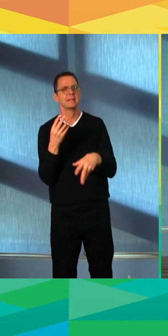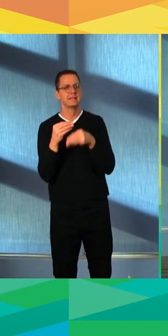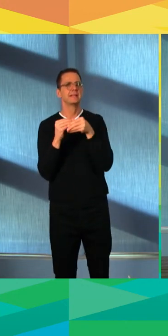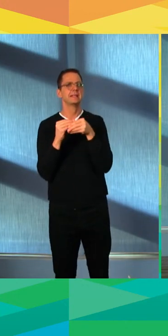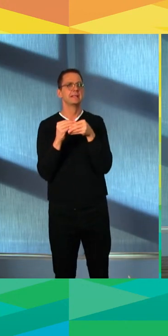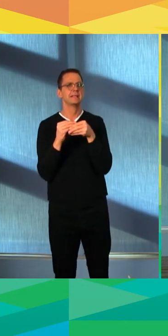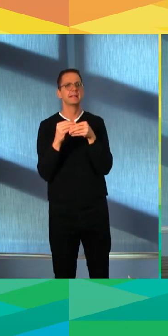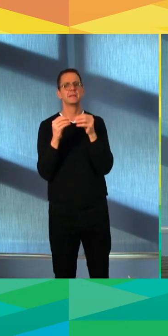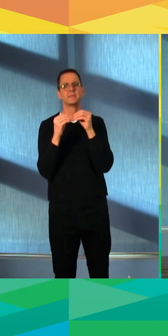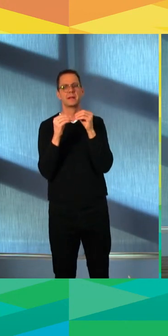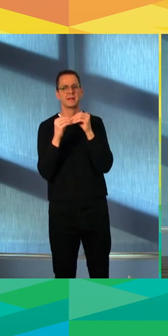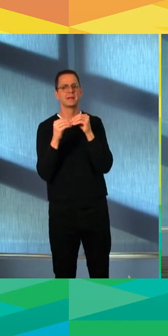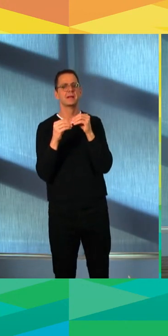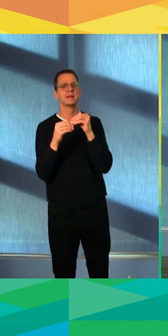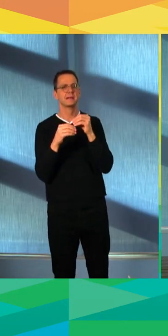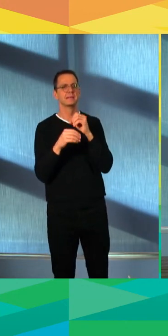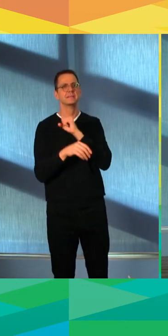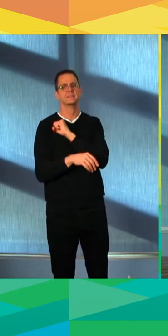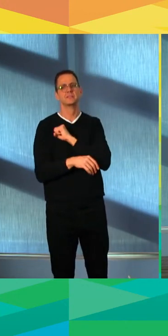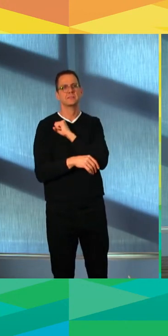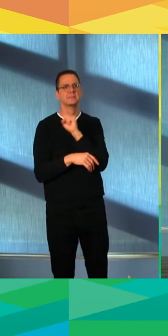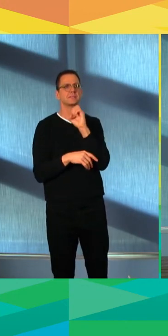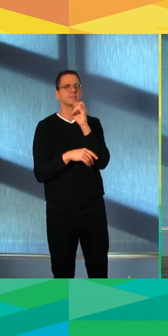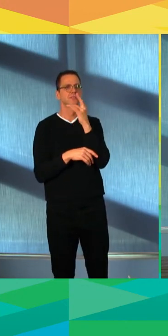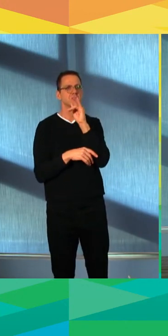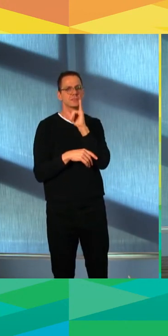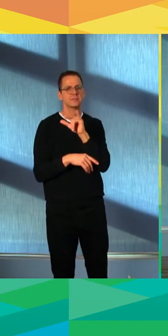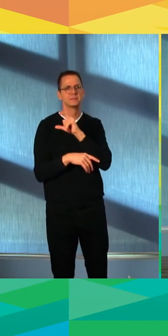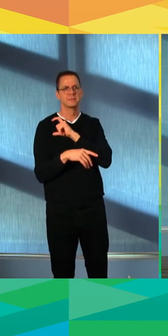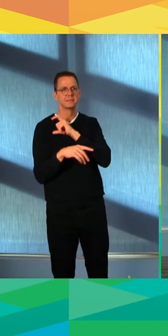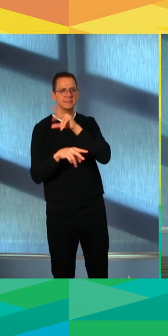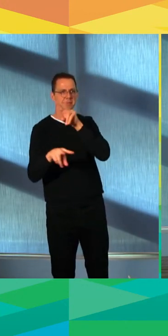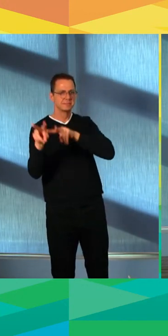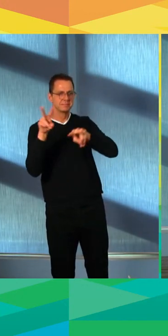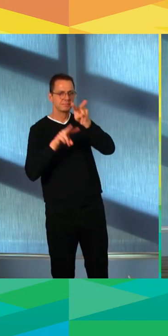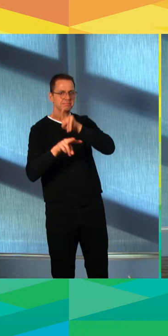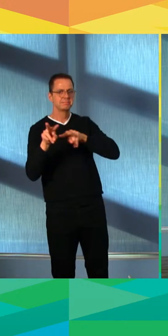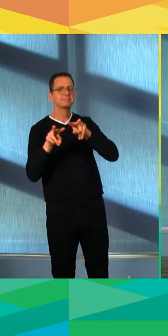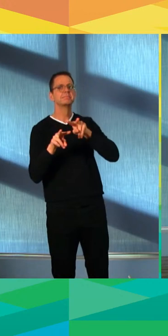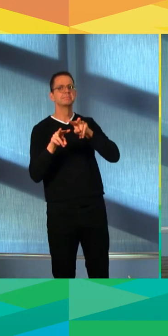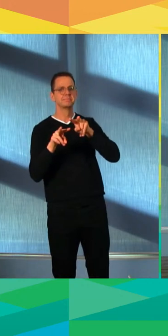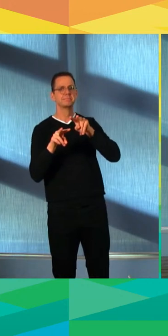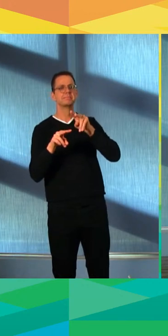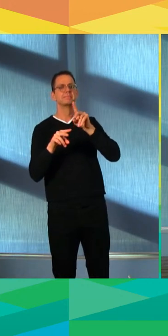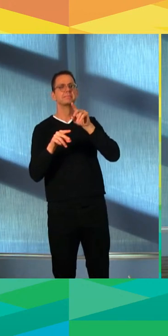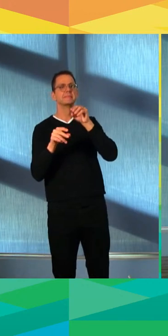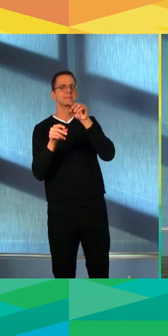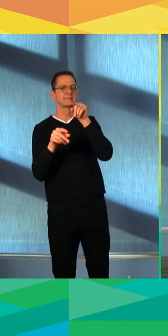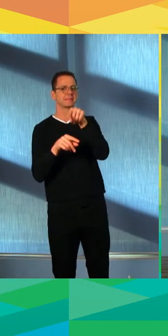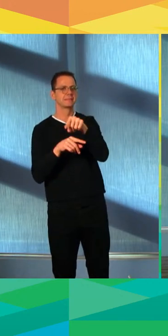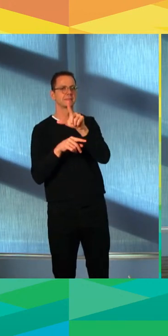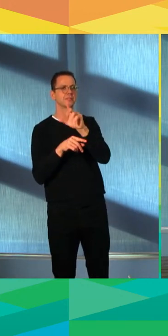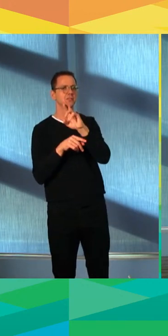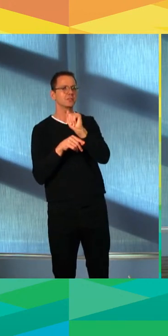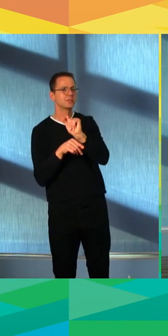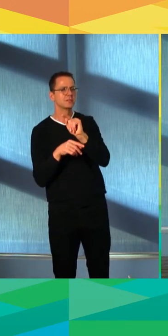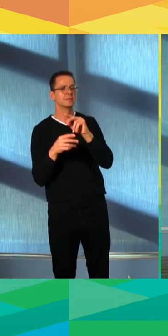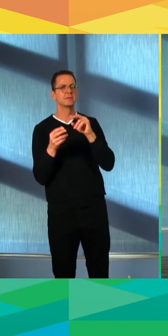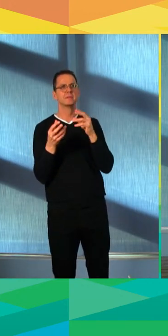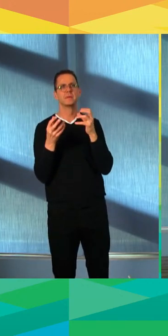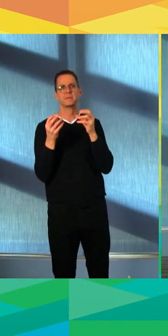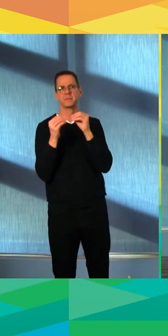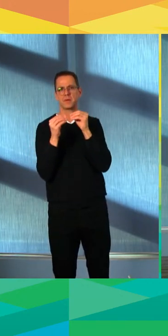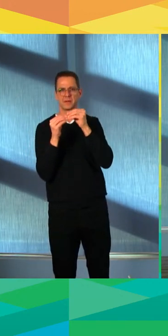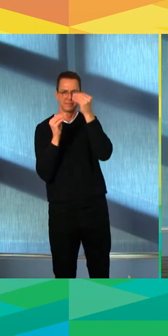continue to deal with these issues. I'm looking forward to understanding some of the details that will come out today and I know that